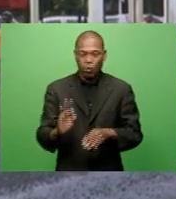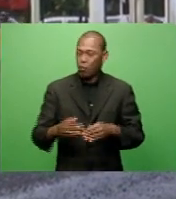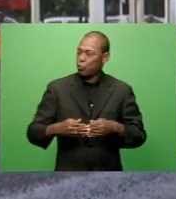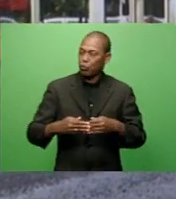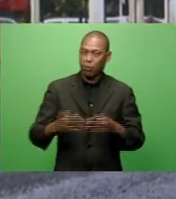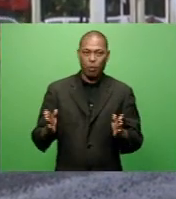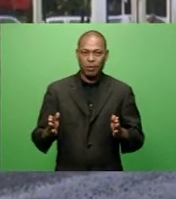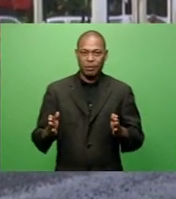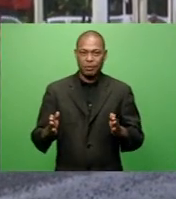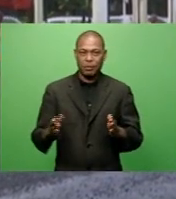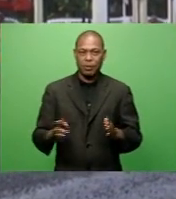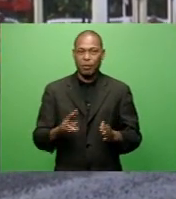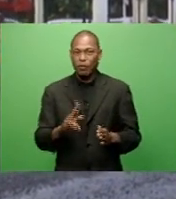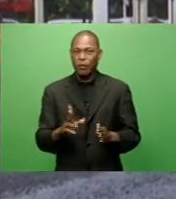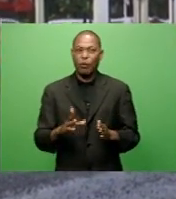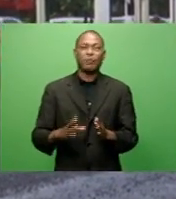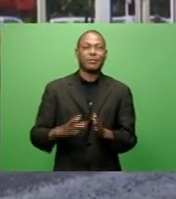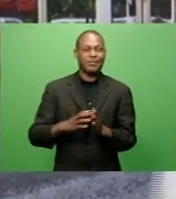for the vehicles to run.